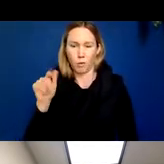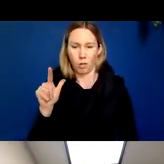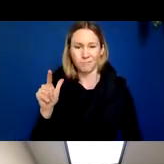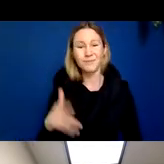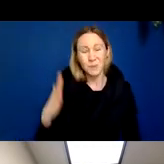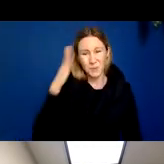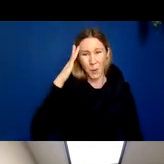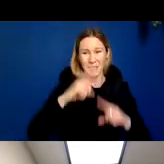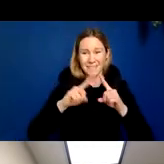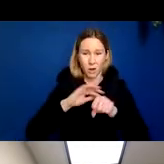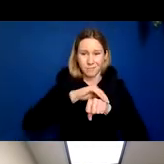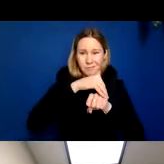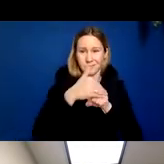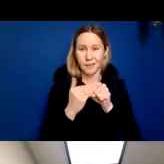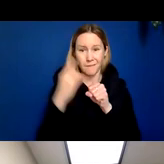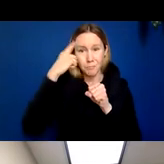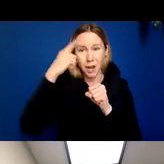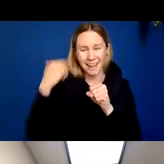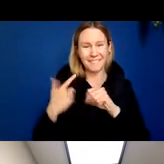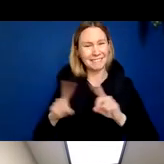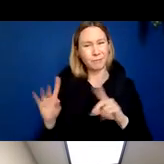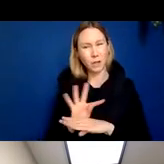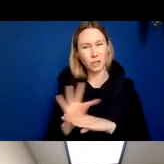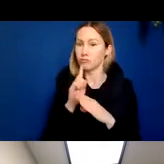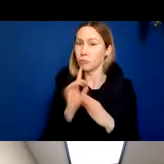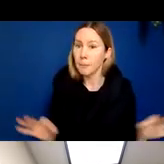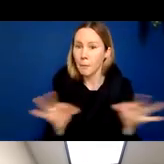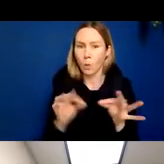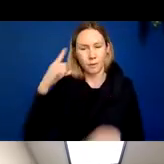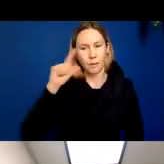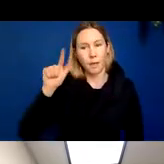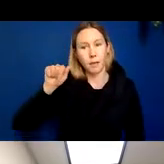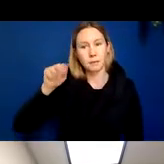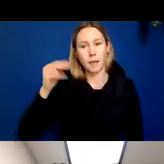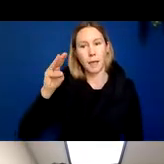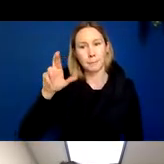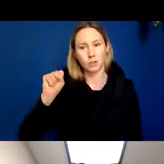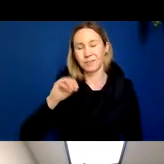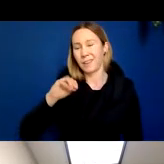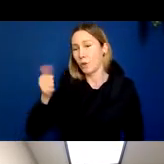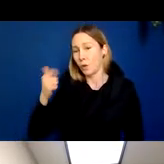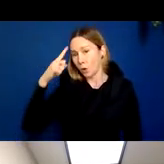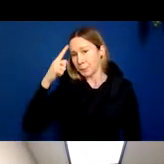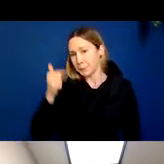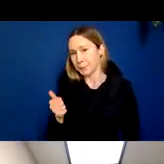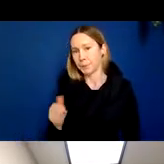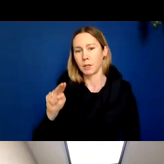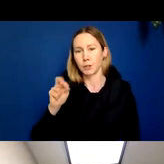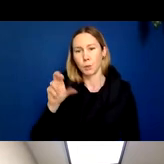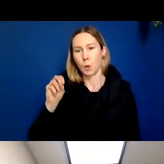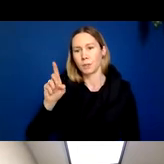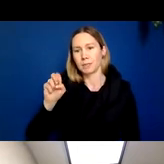brain do different things is very important when we think of Alzheimer's disease, as well as other neurodegenerative diseases of the brain.